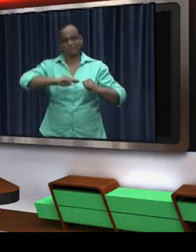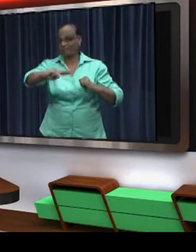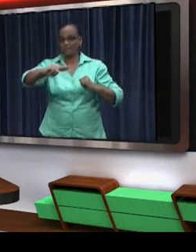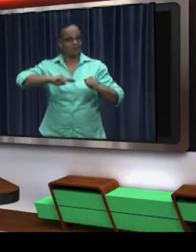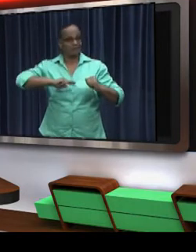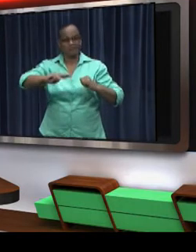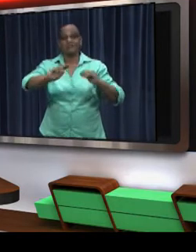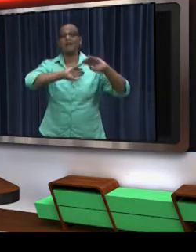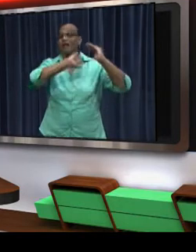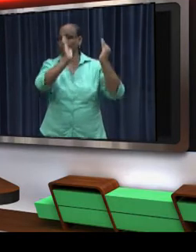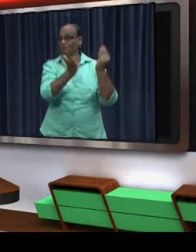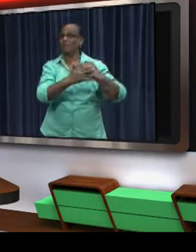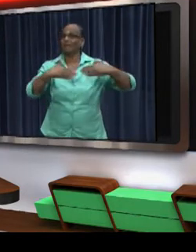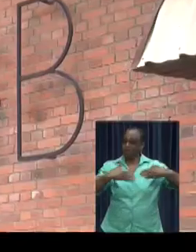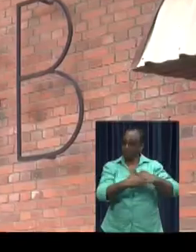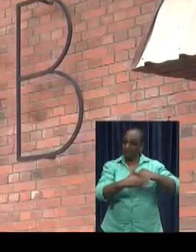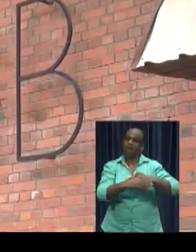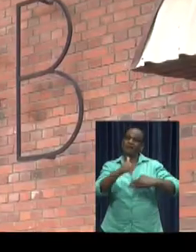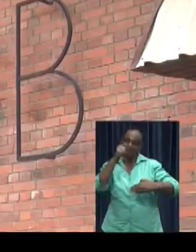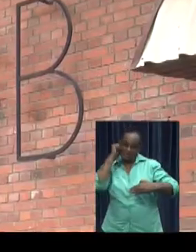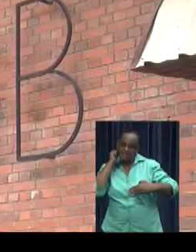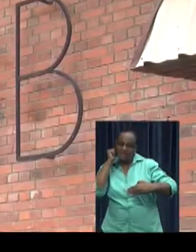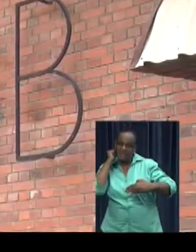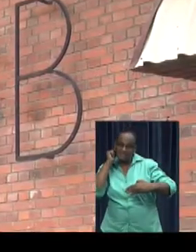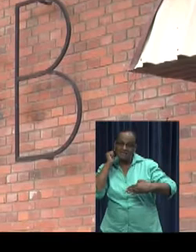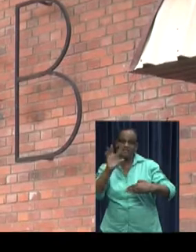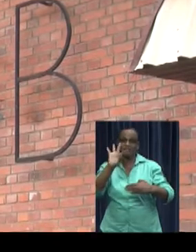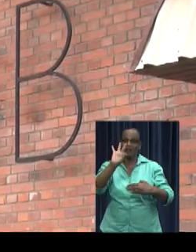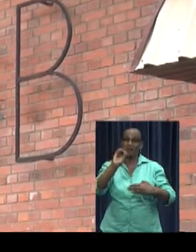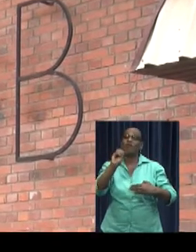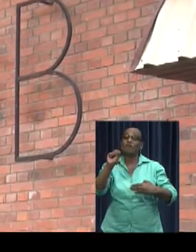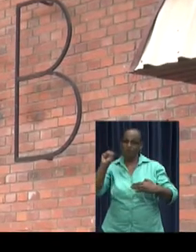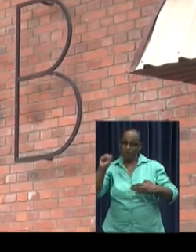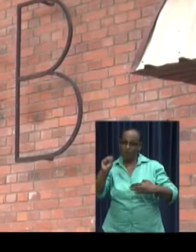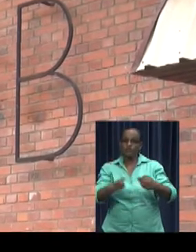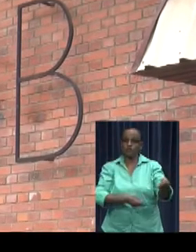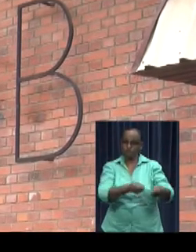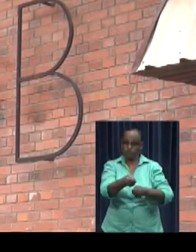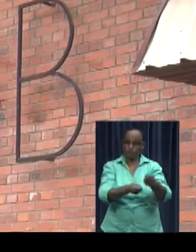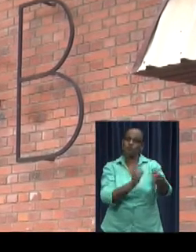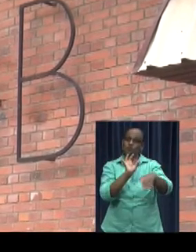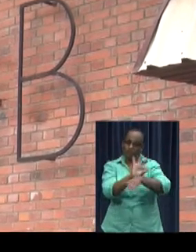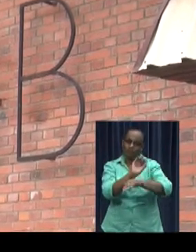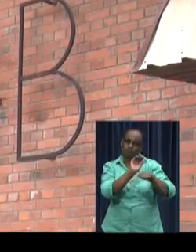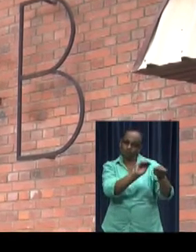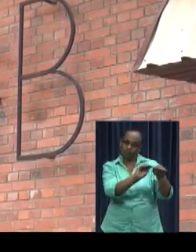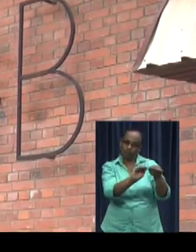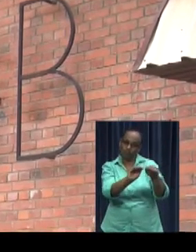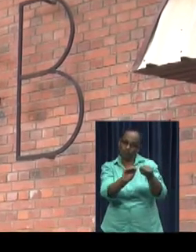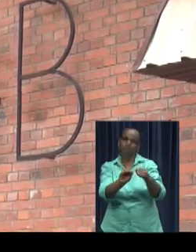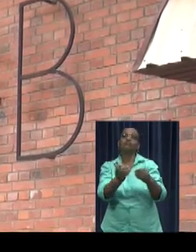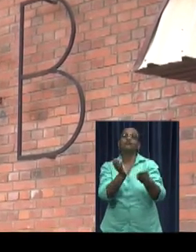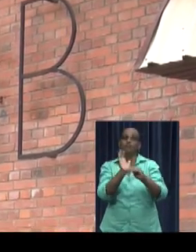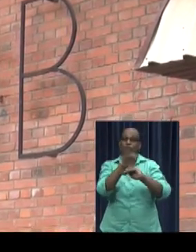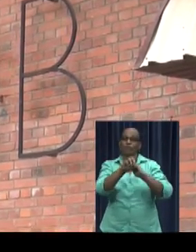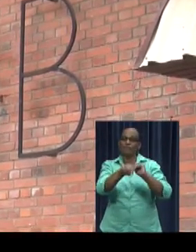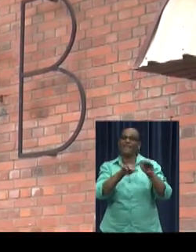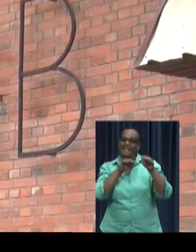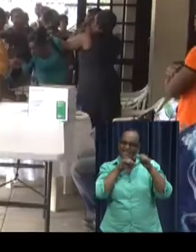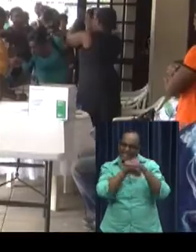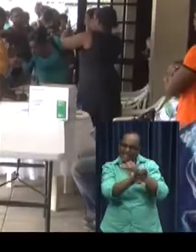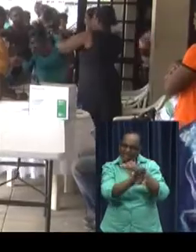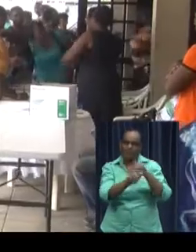in agreement with this. During a general members meeting yesterday, the Board of the Falls